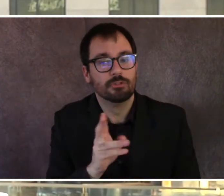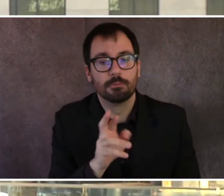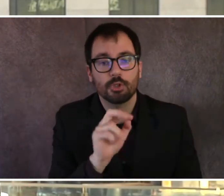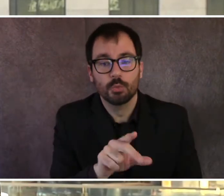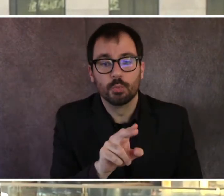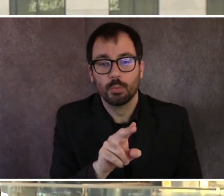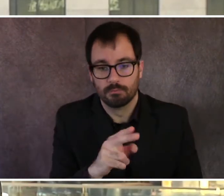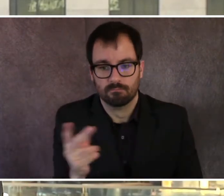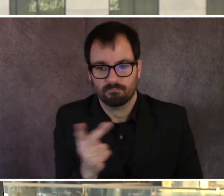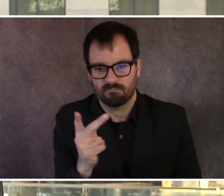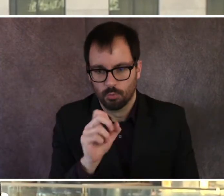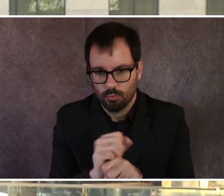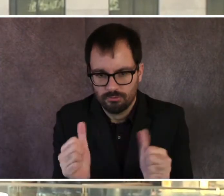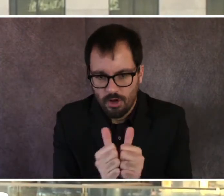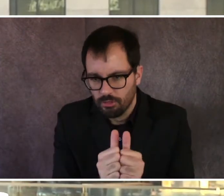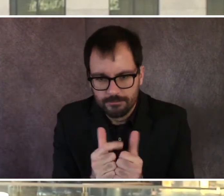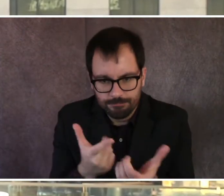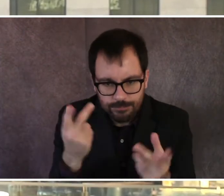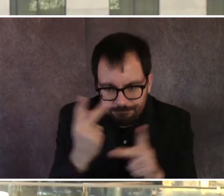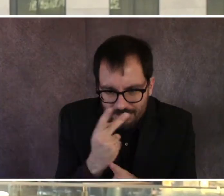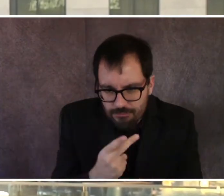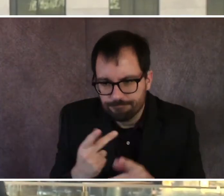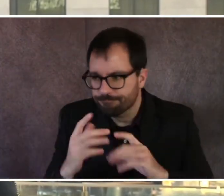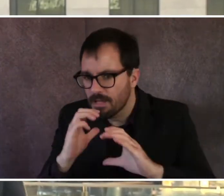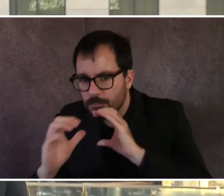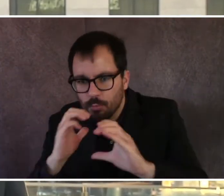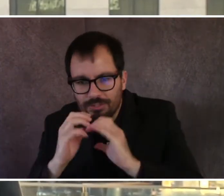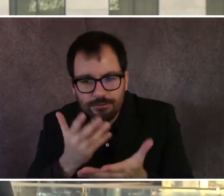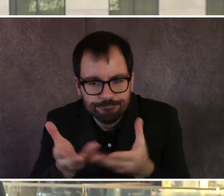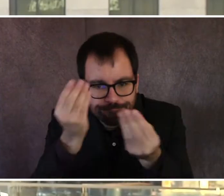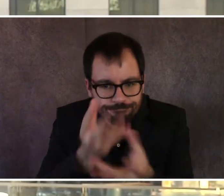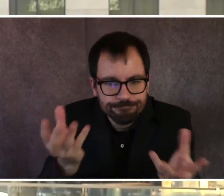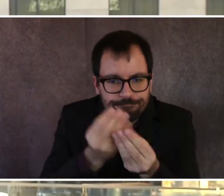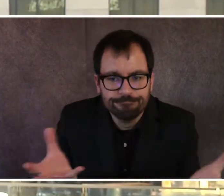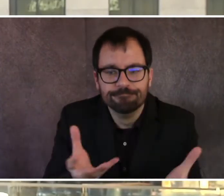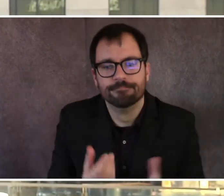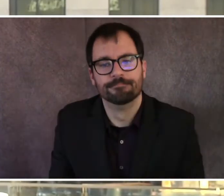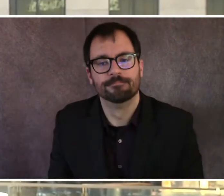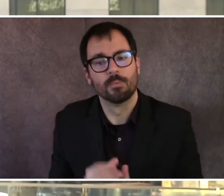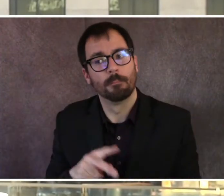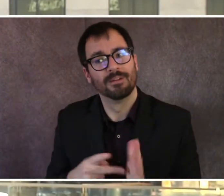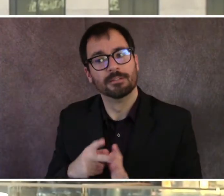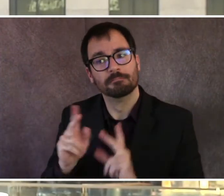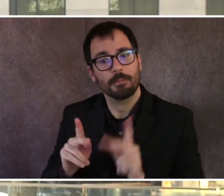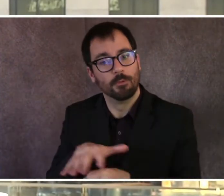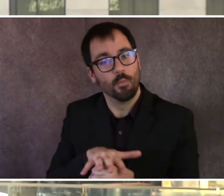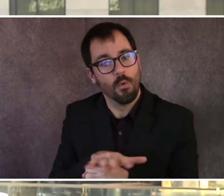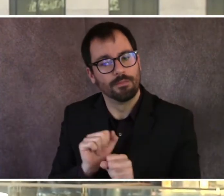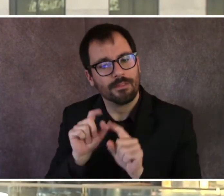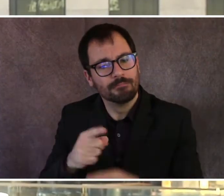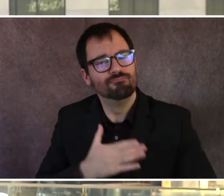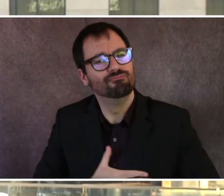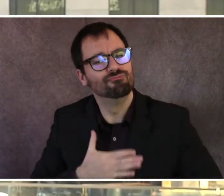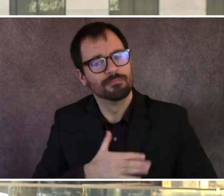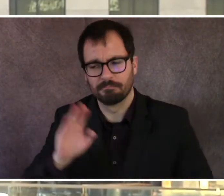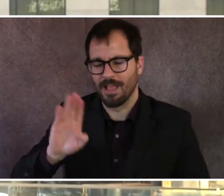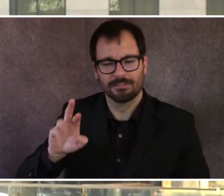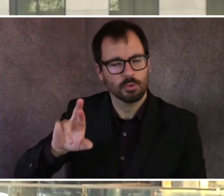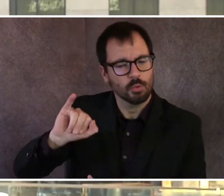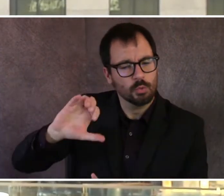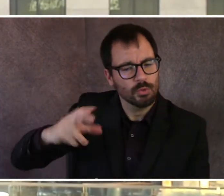diversity, certainly local visitors to explore the rich history of our city. We know that the COVID pandemic has certainly